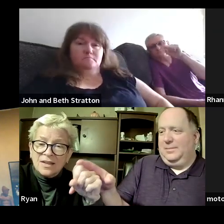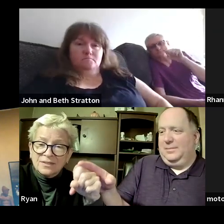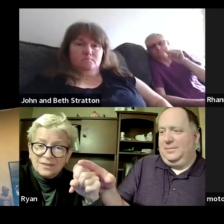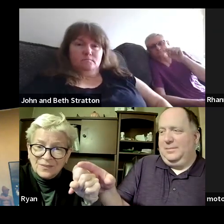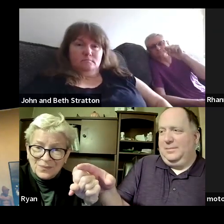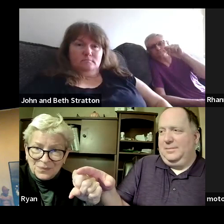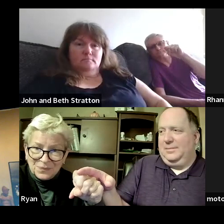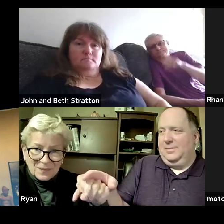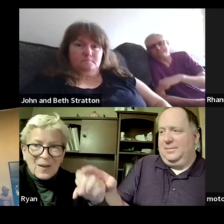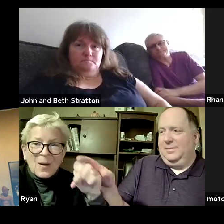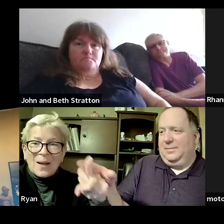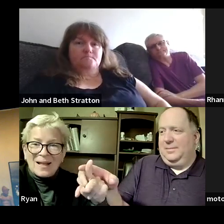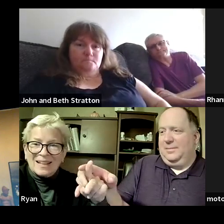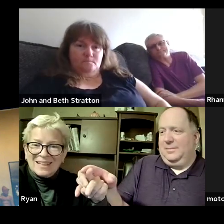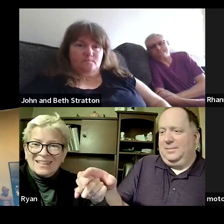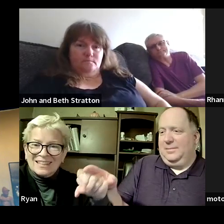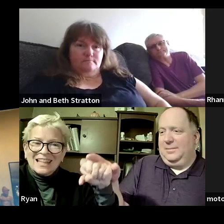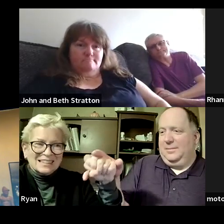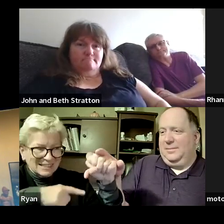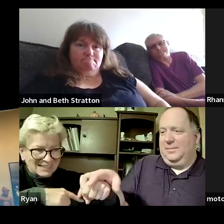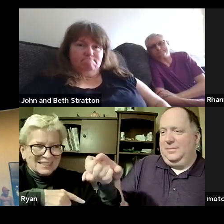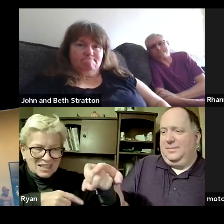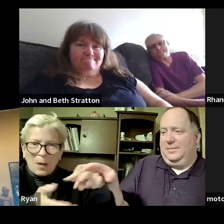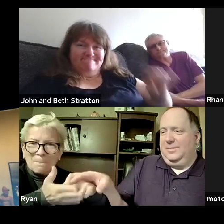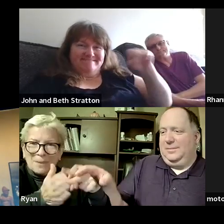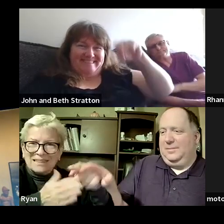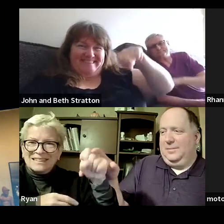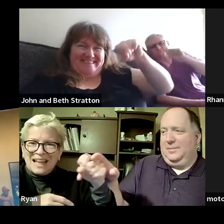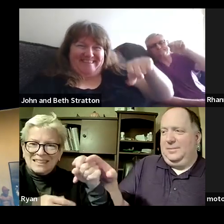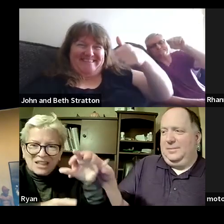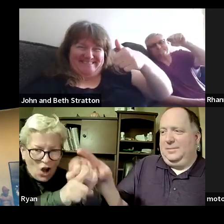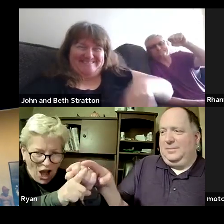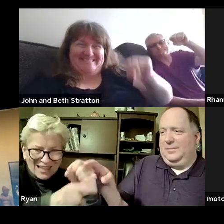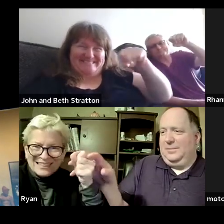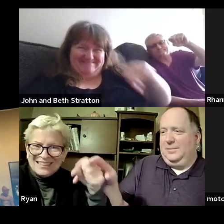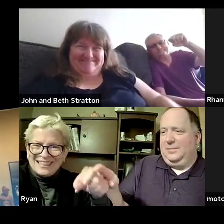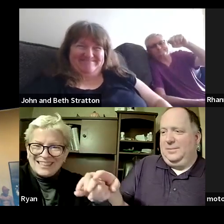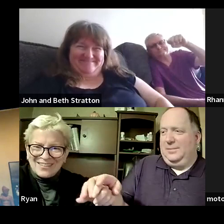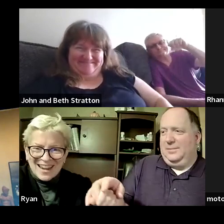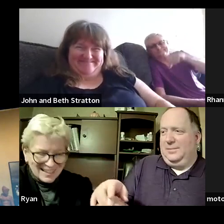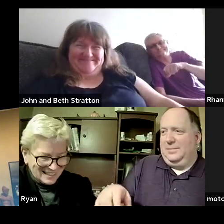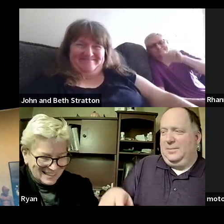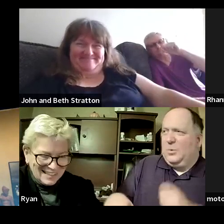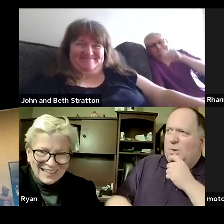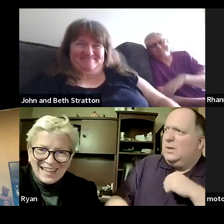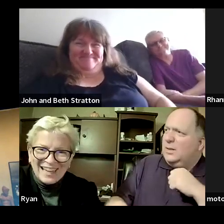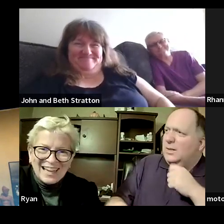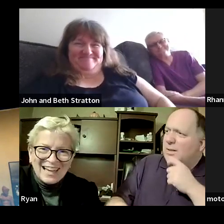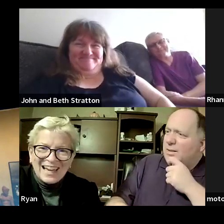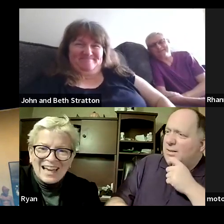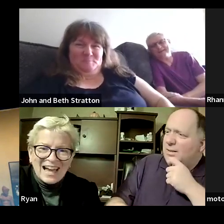said yes yes i know this means yes in sign language yes i got that okay perfect all right so yes